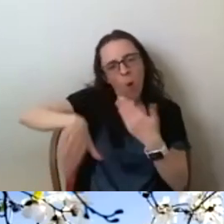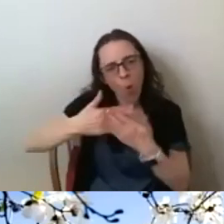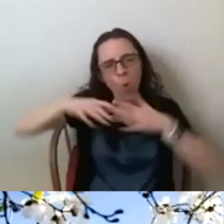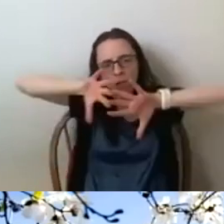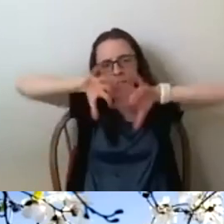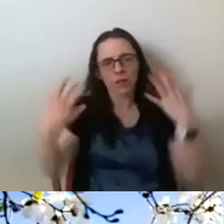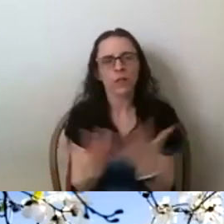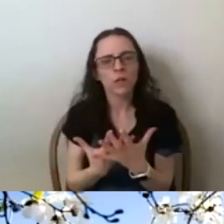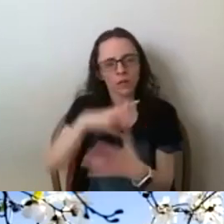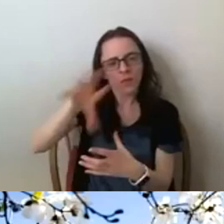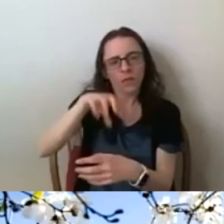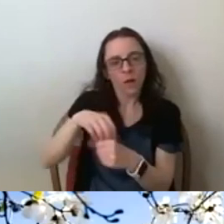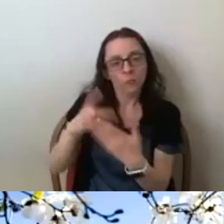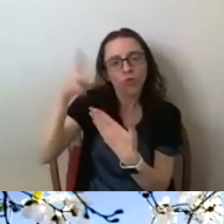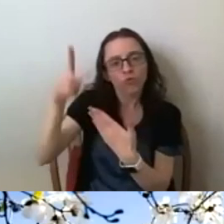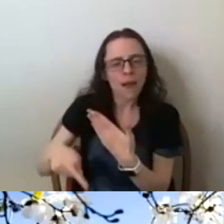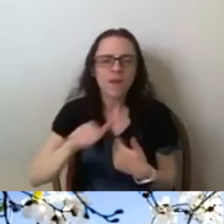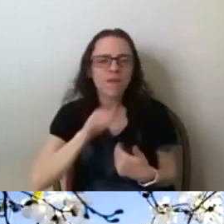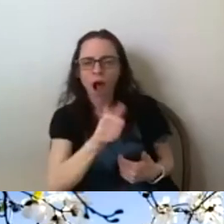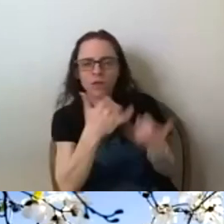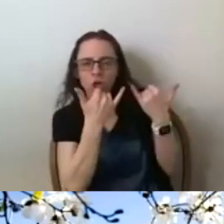the program that is put in place.